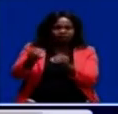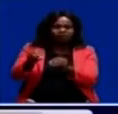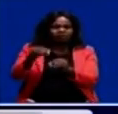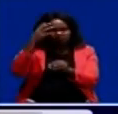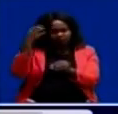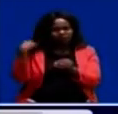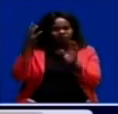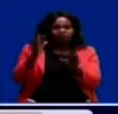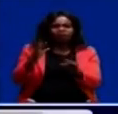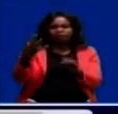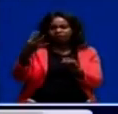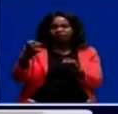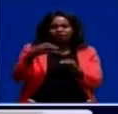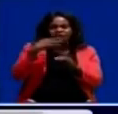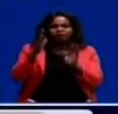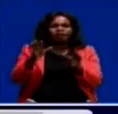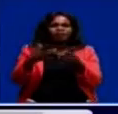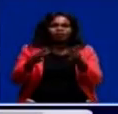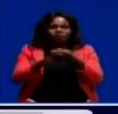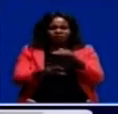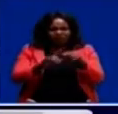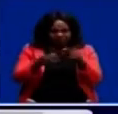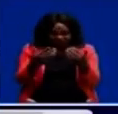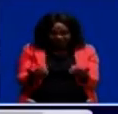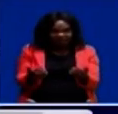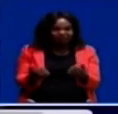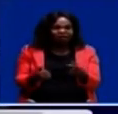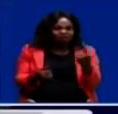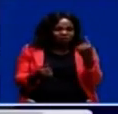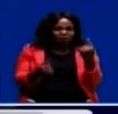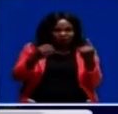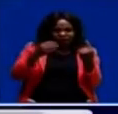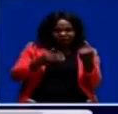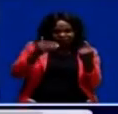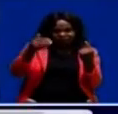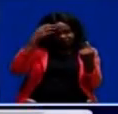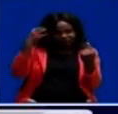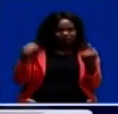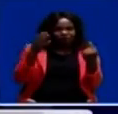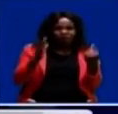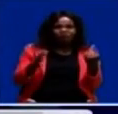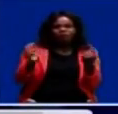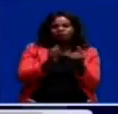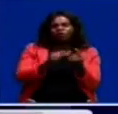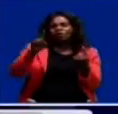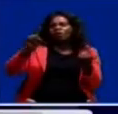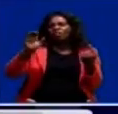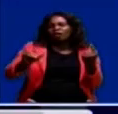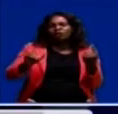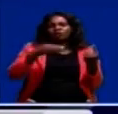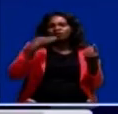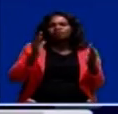400 farmers or less, but that the current scenario is one extension officer to 1,000 farmers.